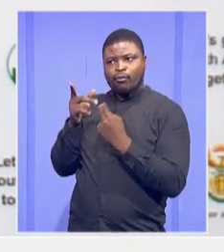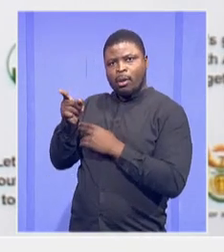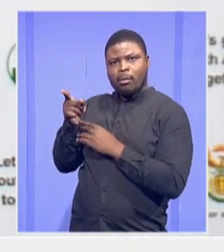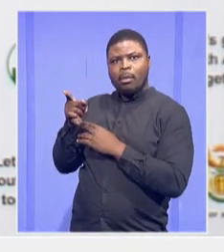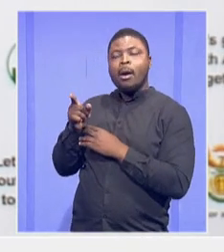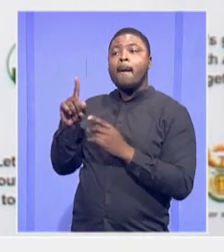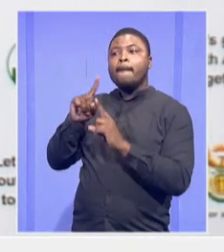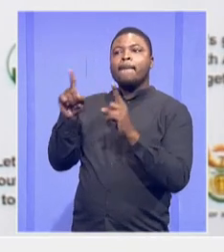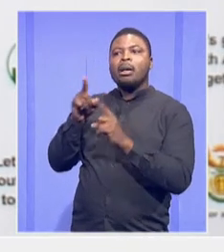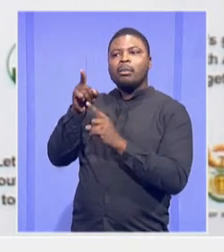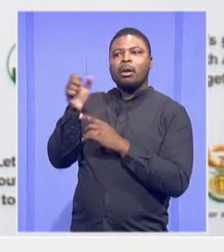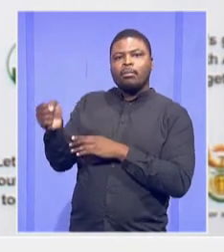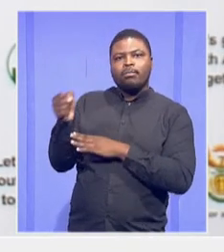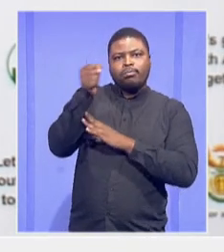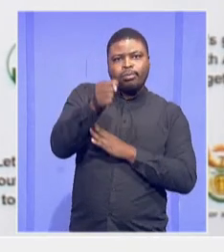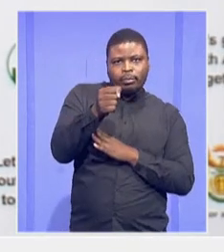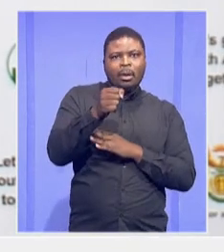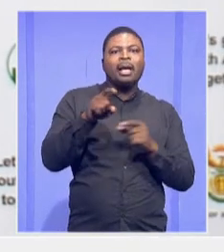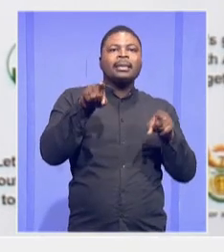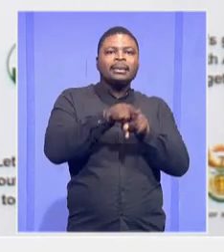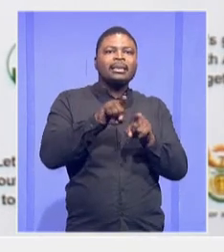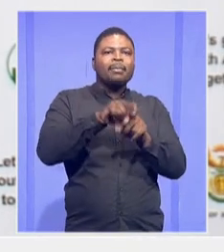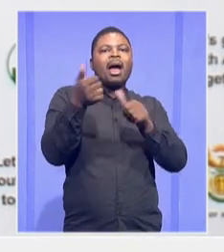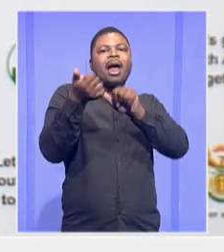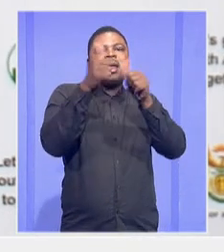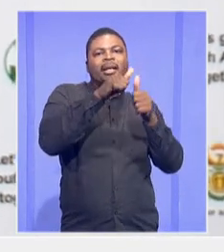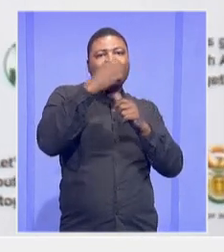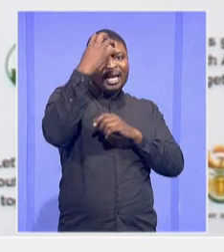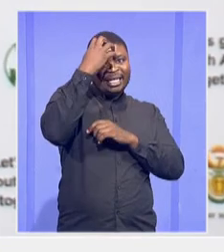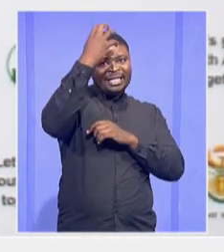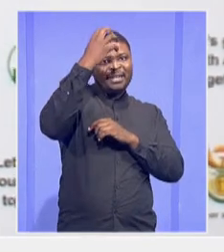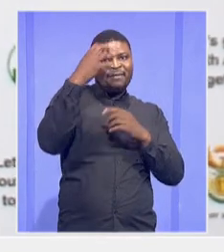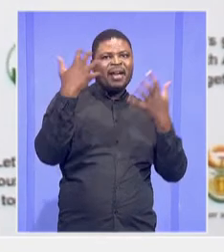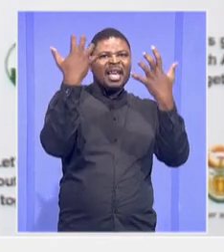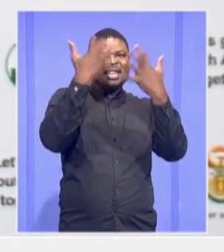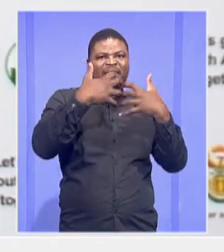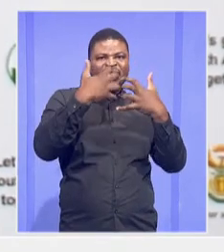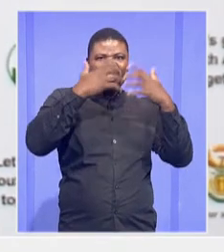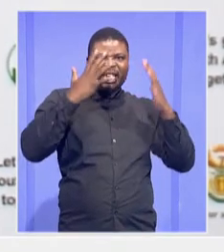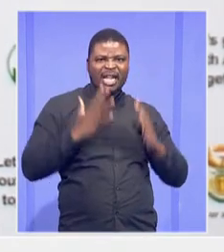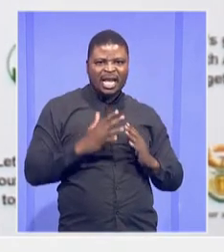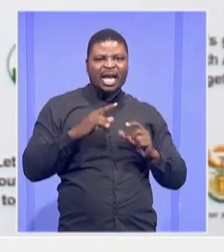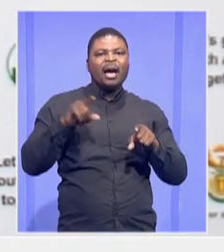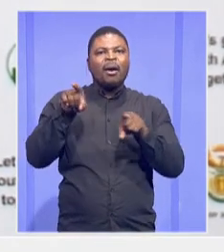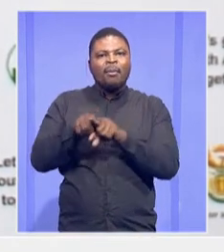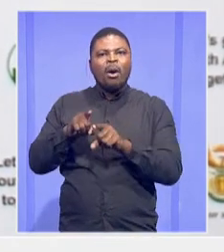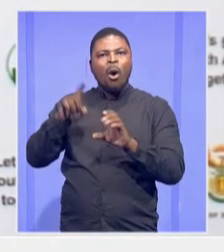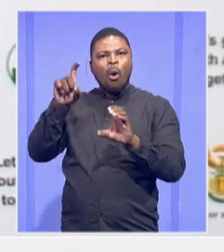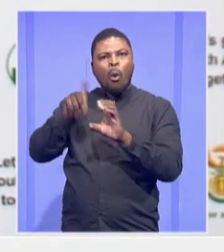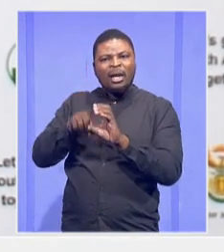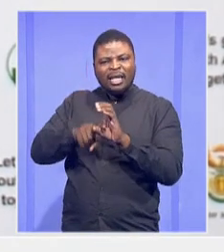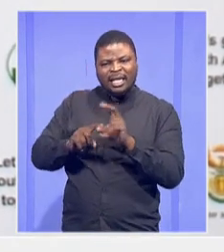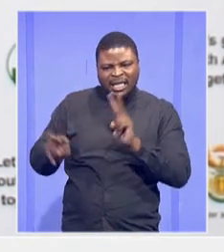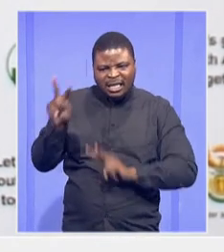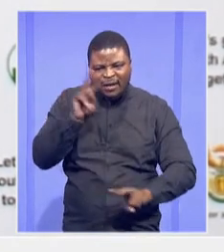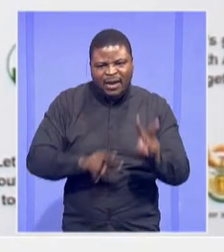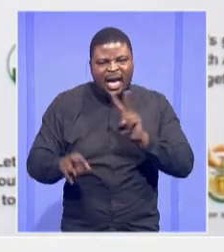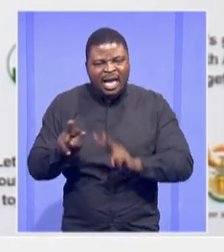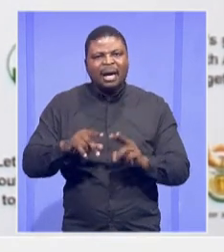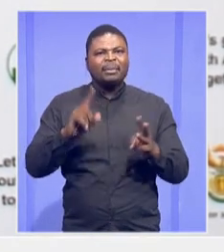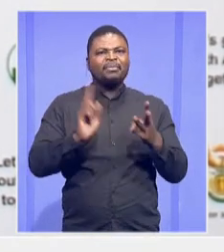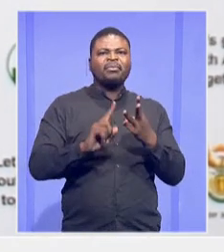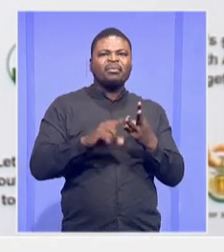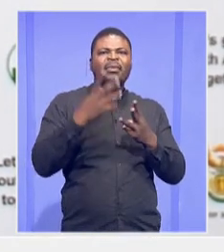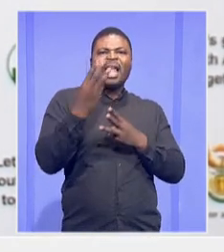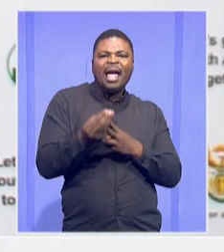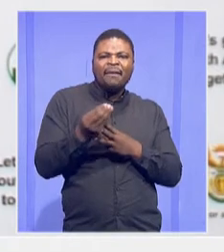recruited the other chief engineer, chief quantity surveyors. We've got architects. You know,